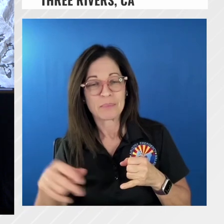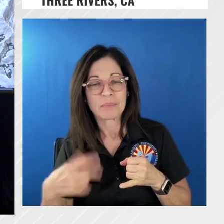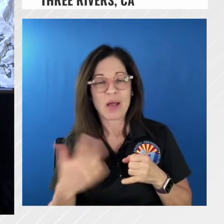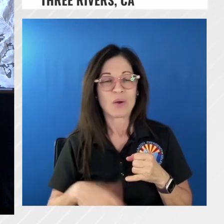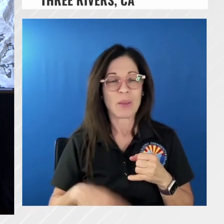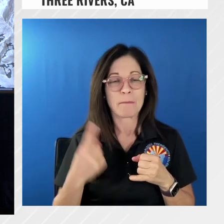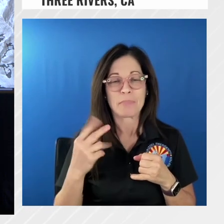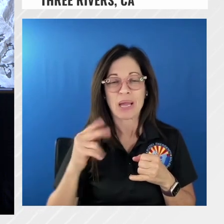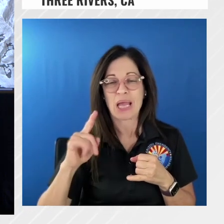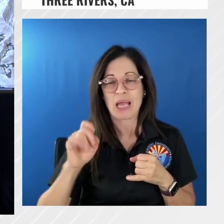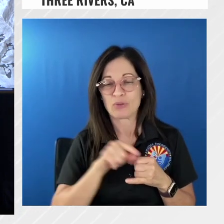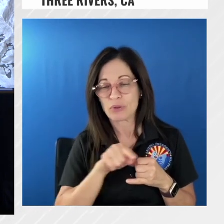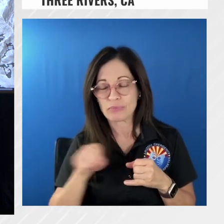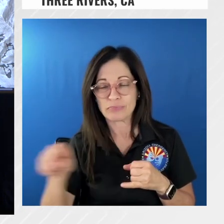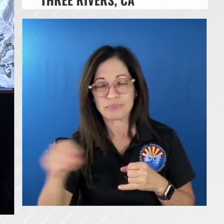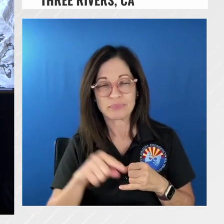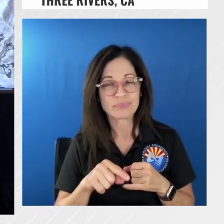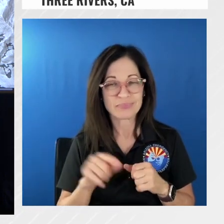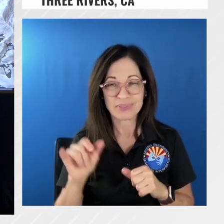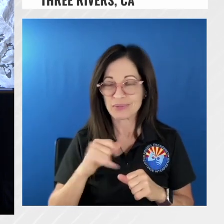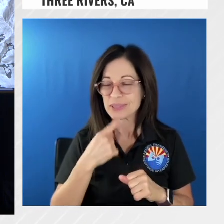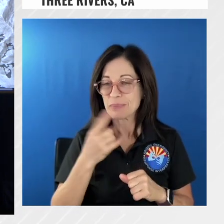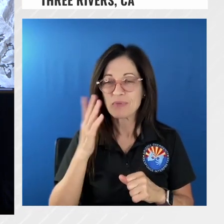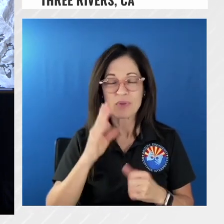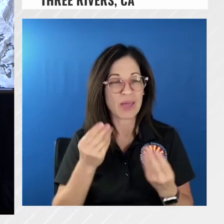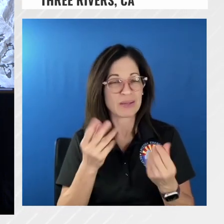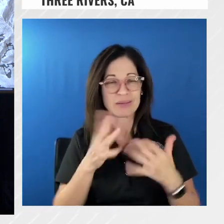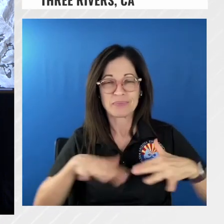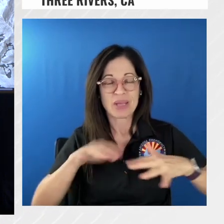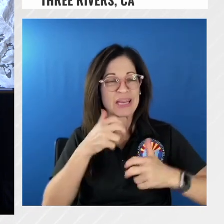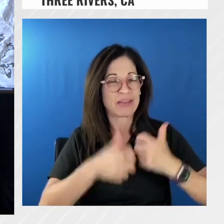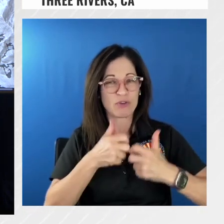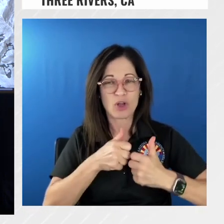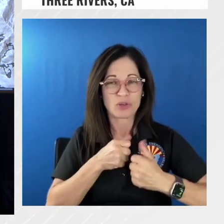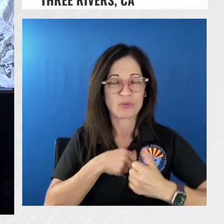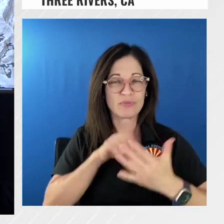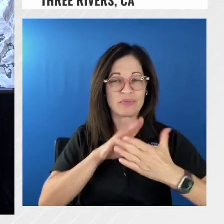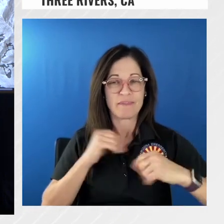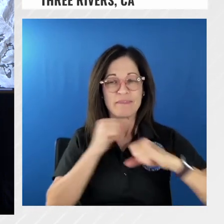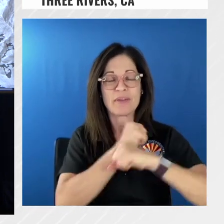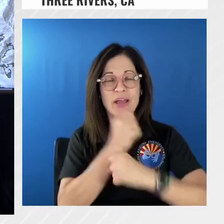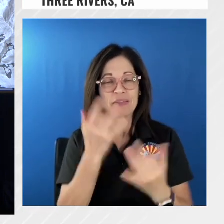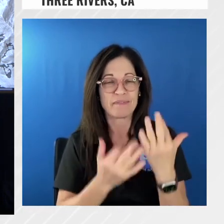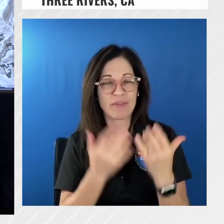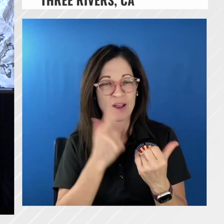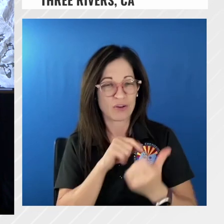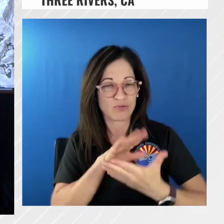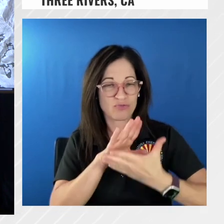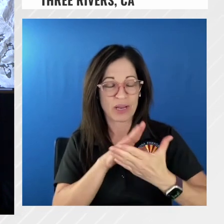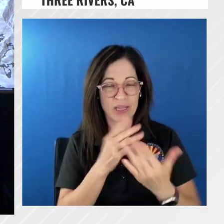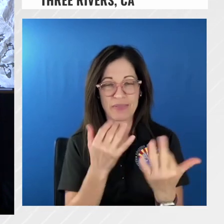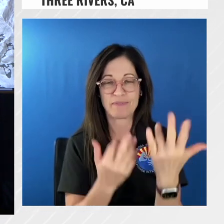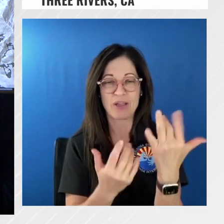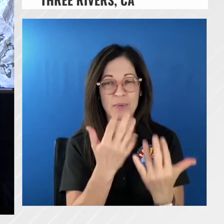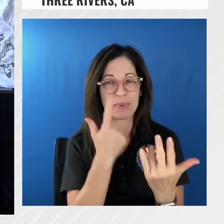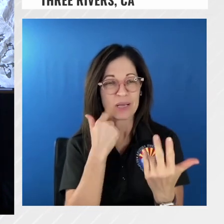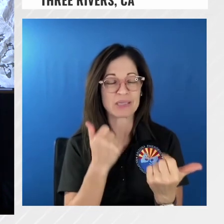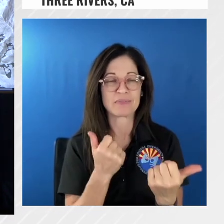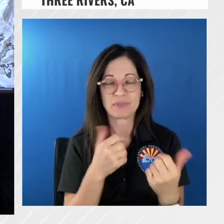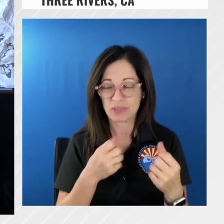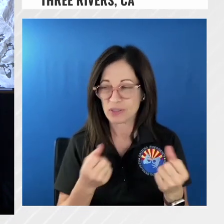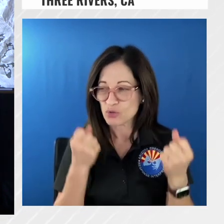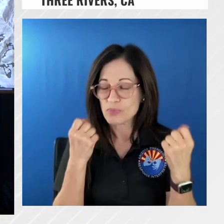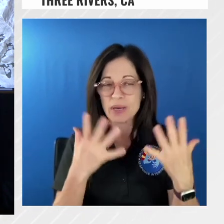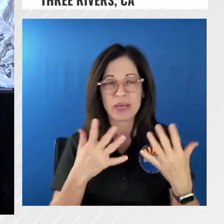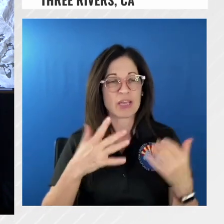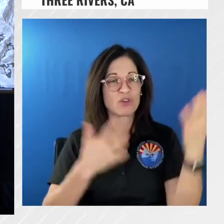earlier it's pretty tough ground to try to fight fire where they talked about going direct along the fire's edge due to the amount of dead trees and things that are